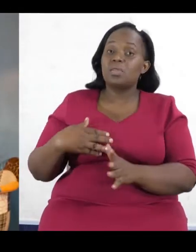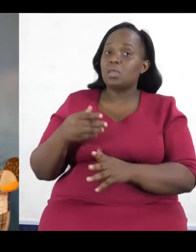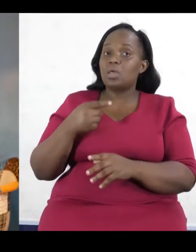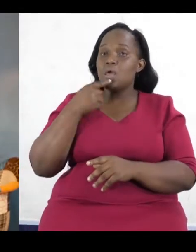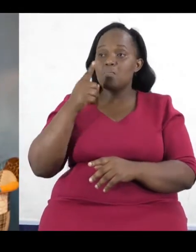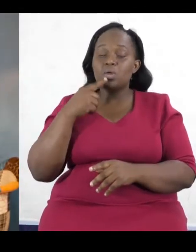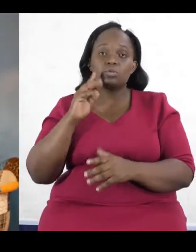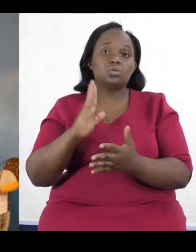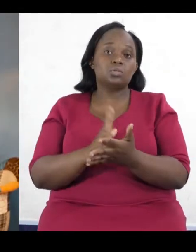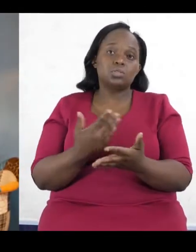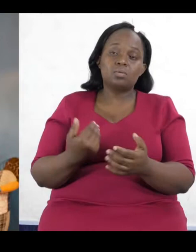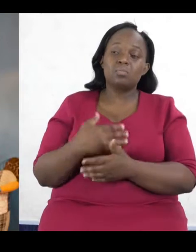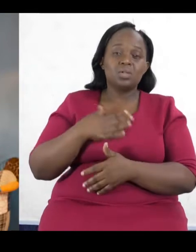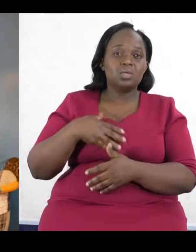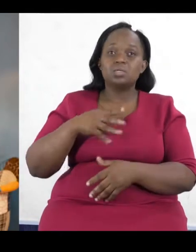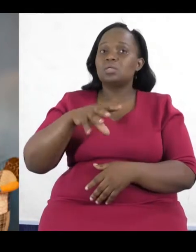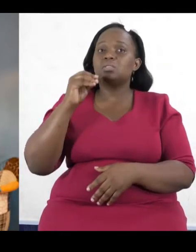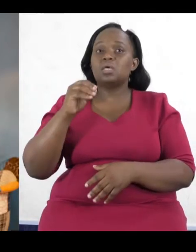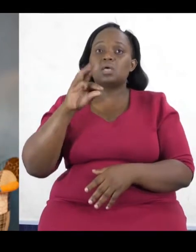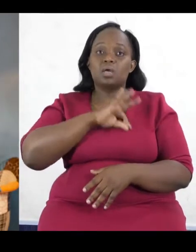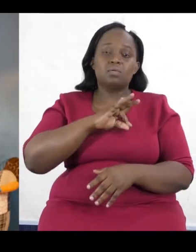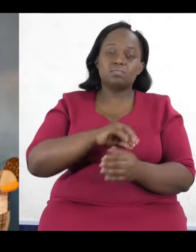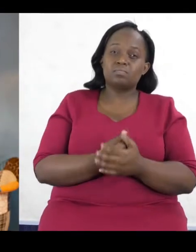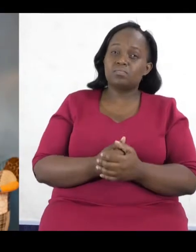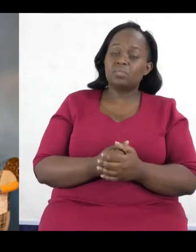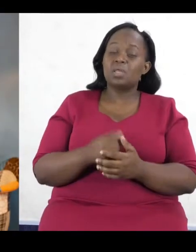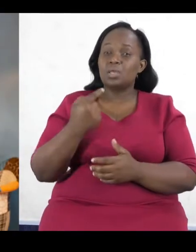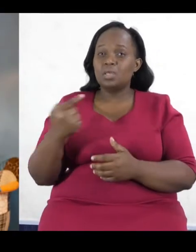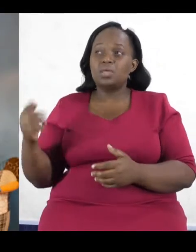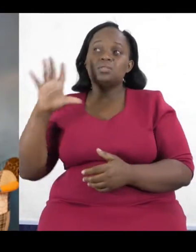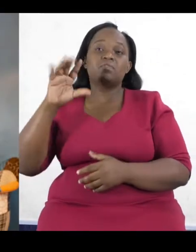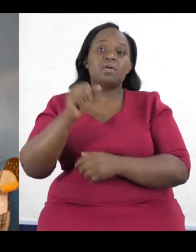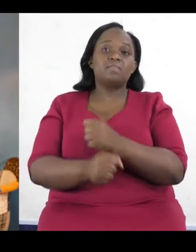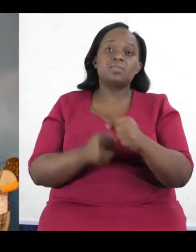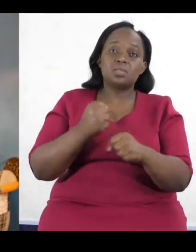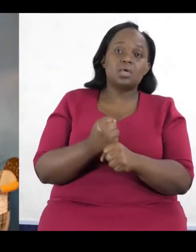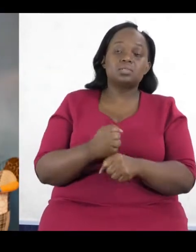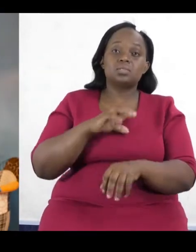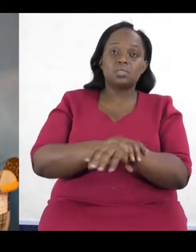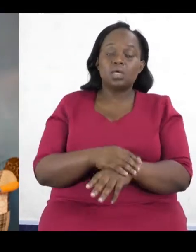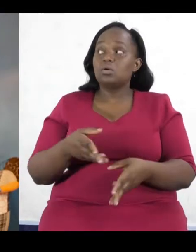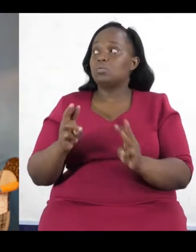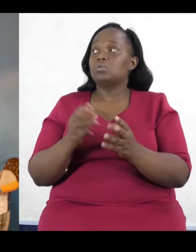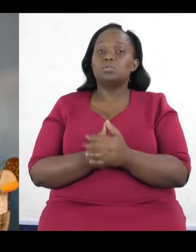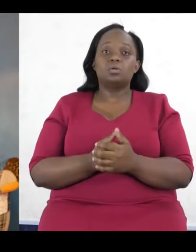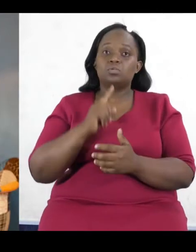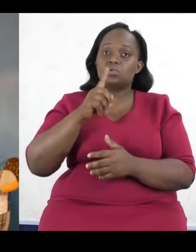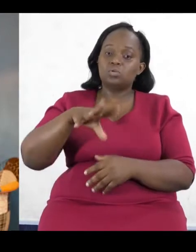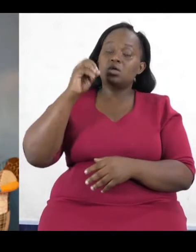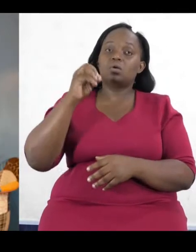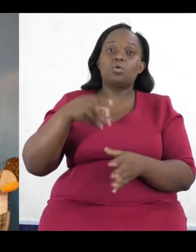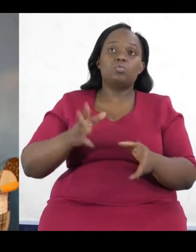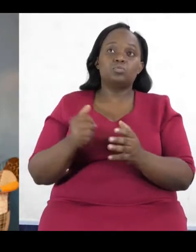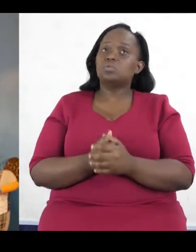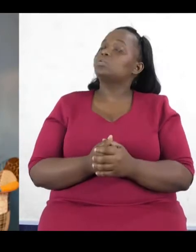examples. Like I just mentioned Zambia earlier. So, take advantage. The beauty of democracy is every five years we get a chance to do it over again.